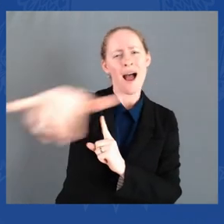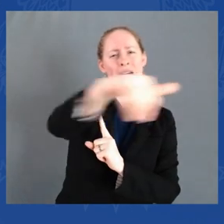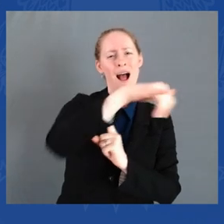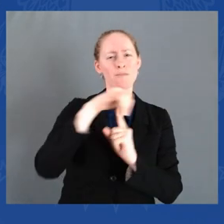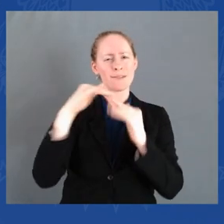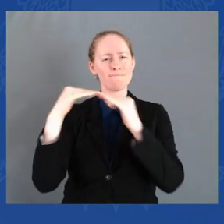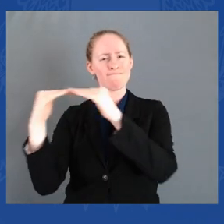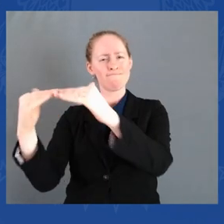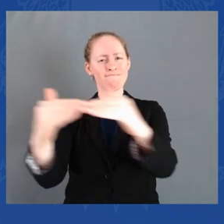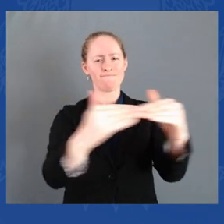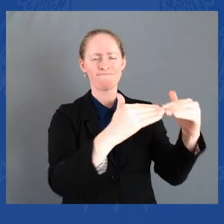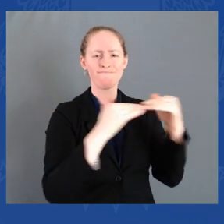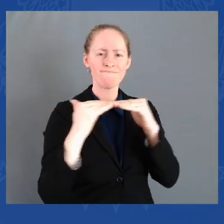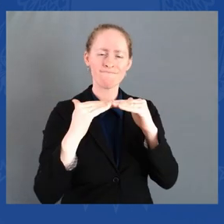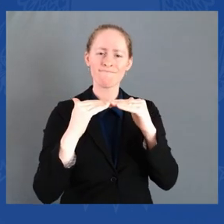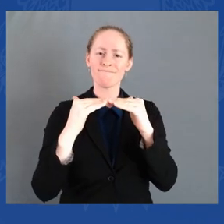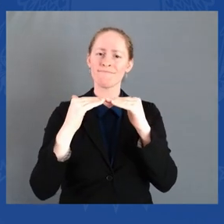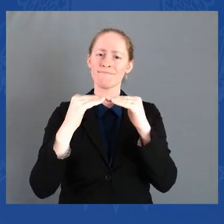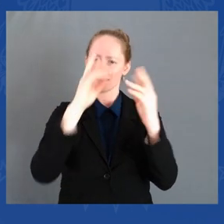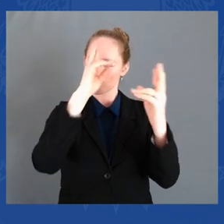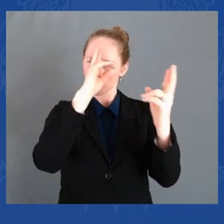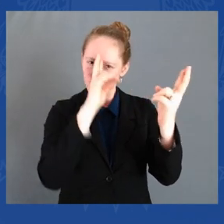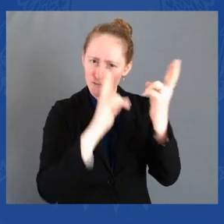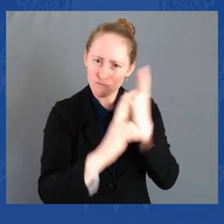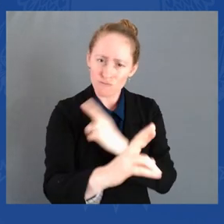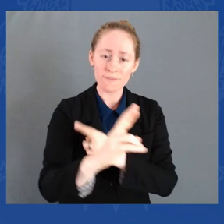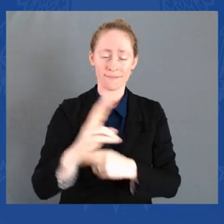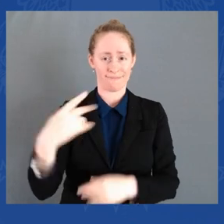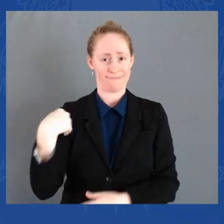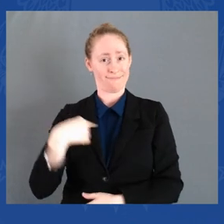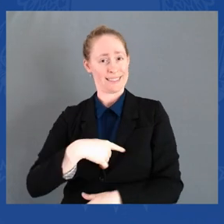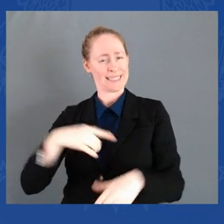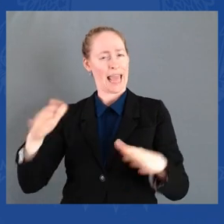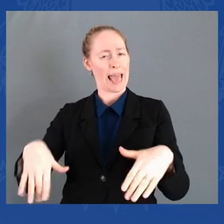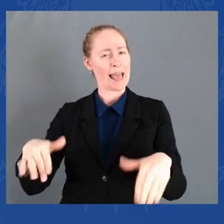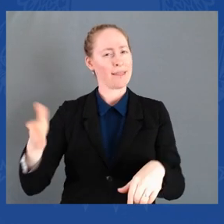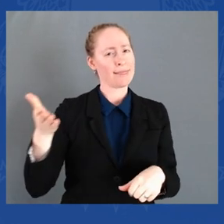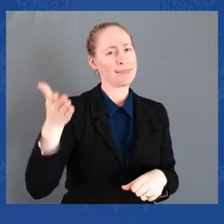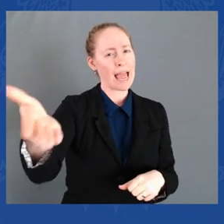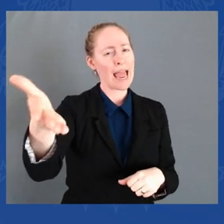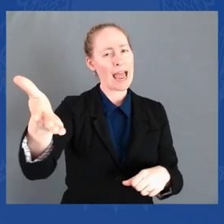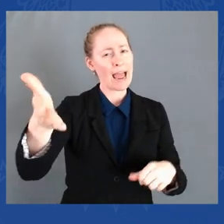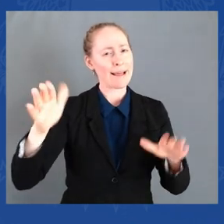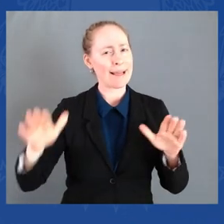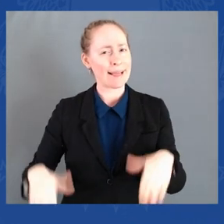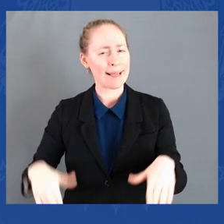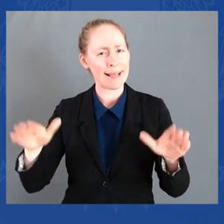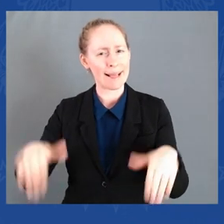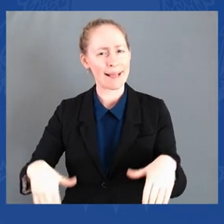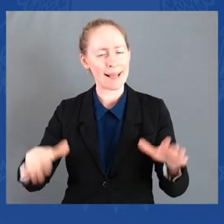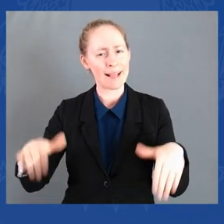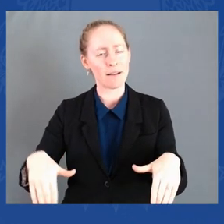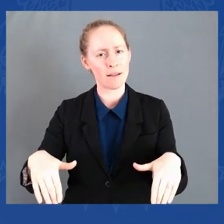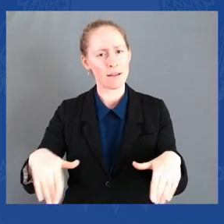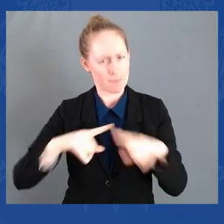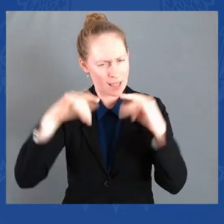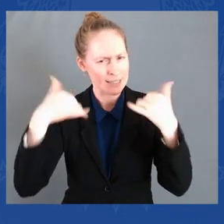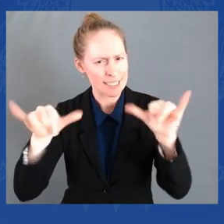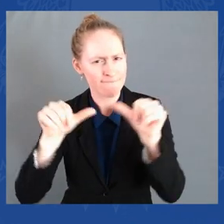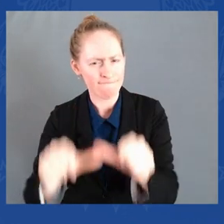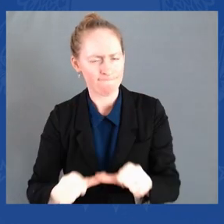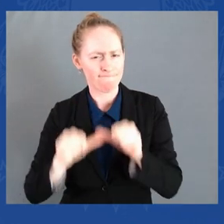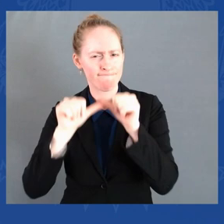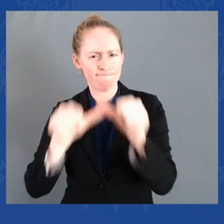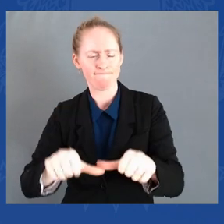fully lived up to that promise, but we've never, ever before walked away from it. We've never walked away from it. And that's what we acknowledge during this month,